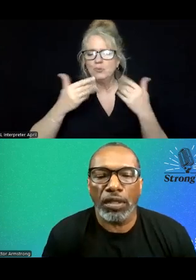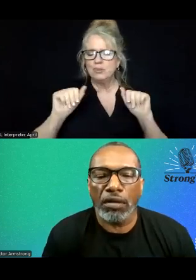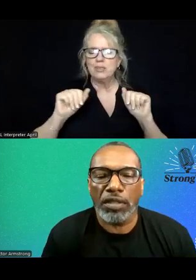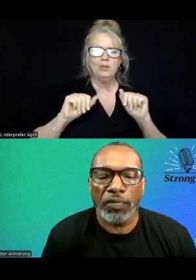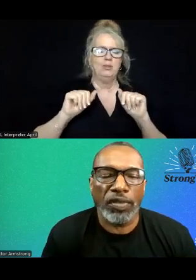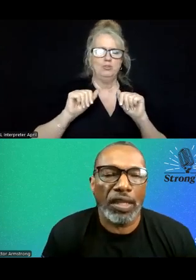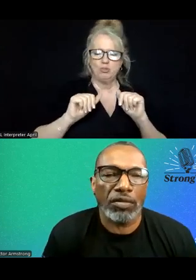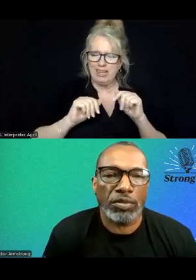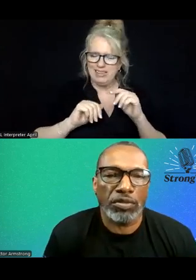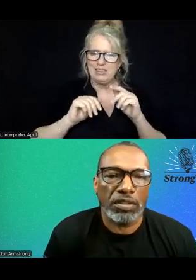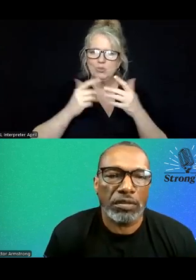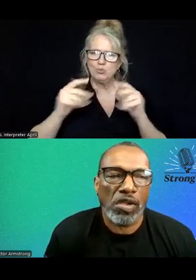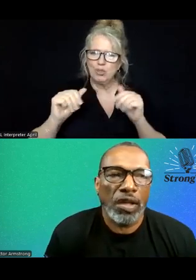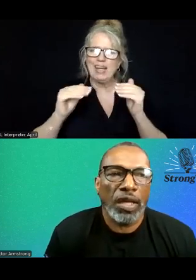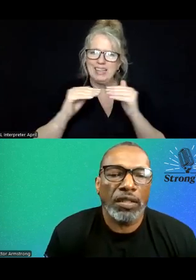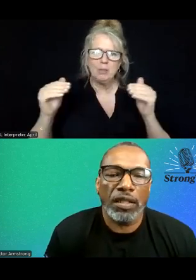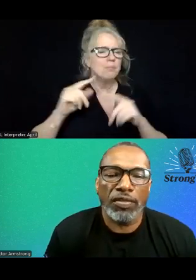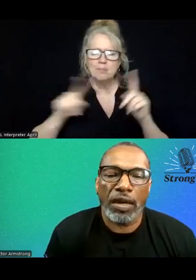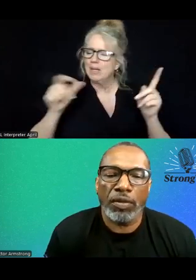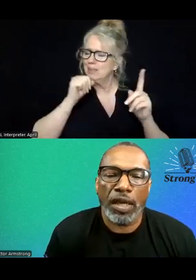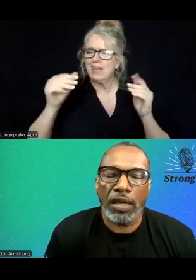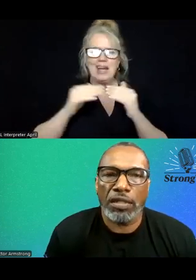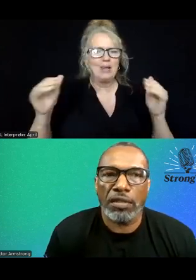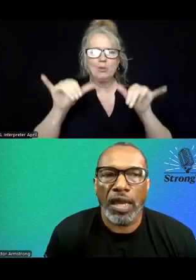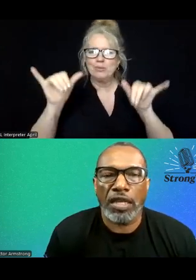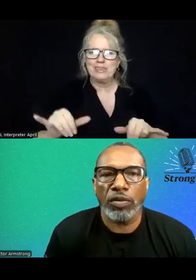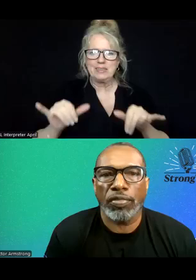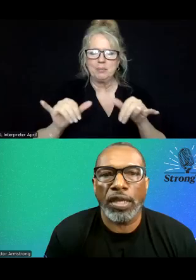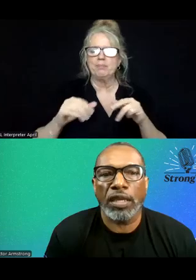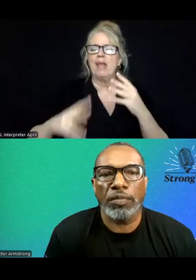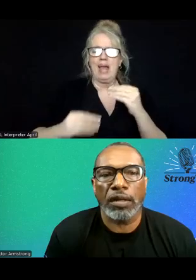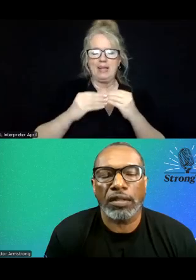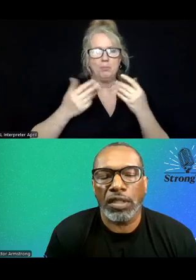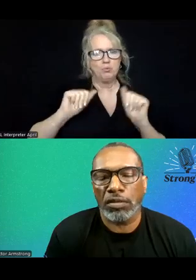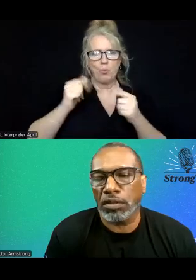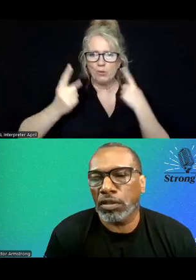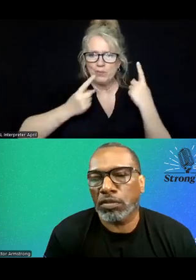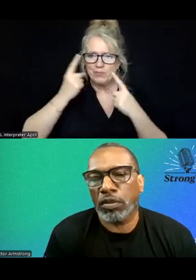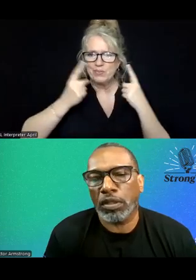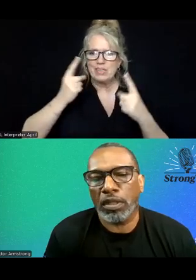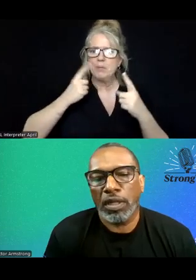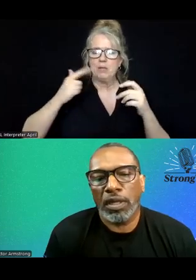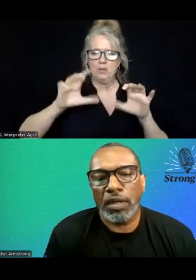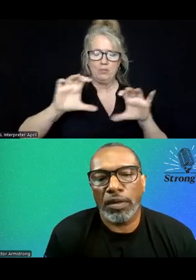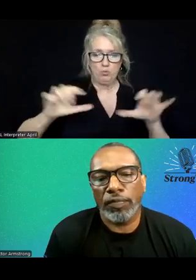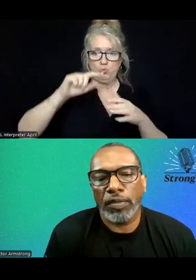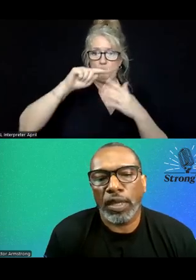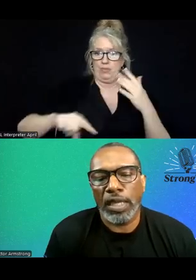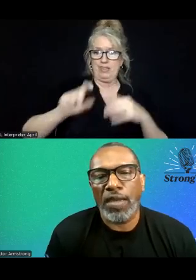equity on top of the inequitable system. And then the other thing I would add is that as we're thinking about and continuing to do this work,